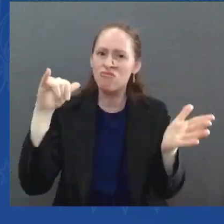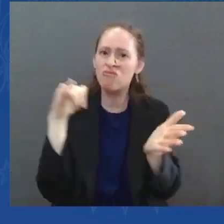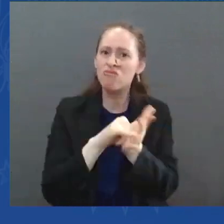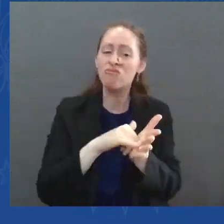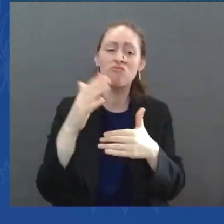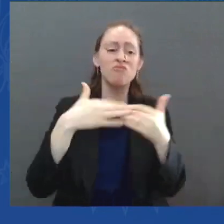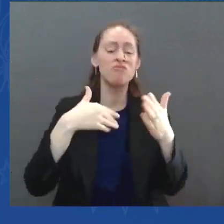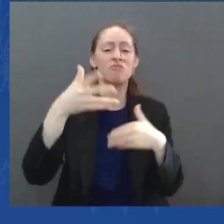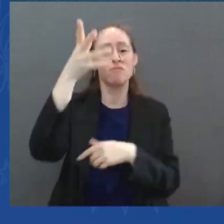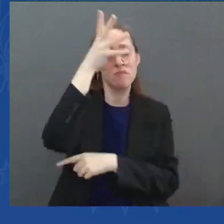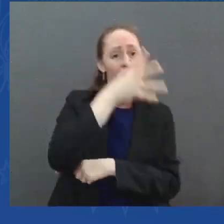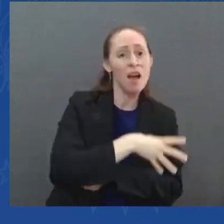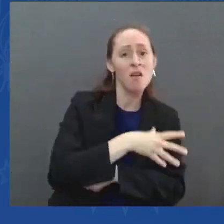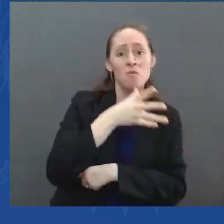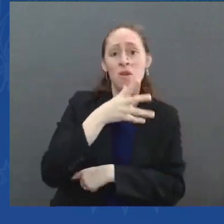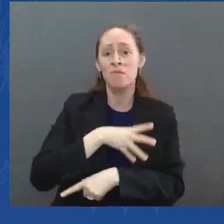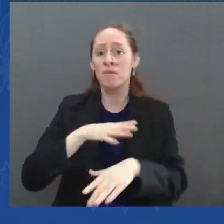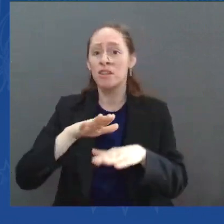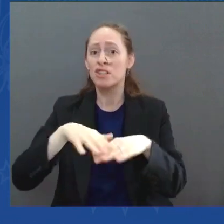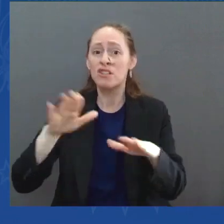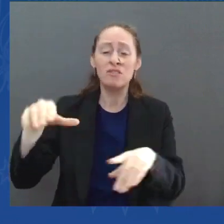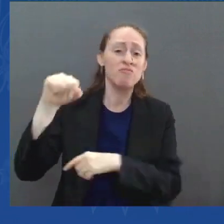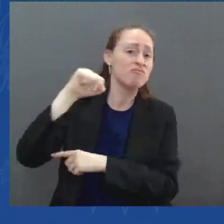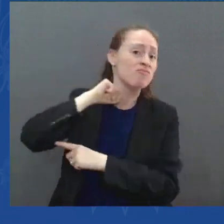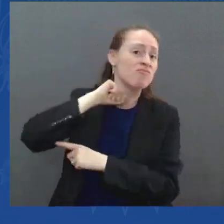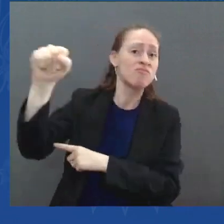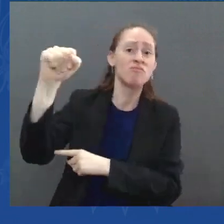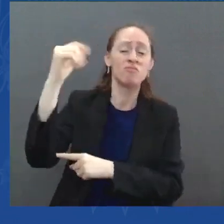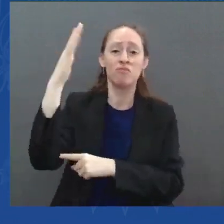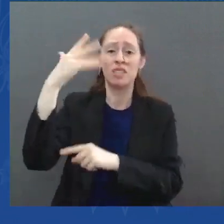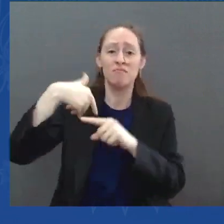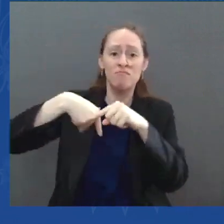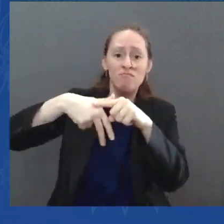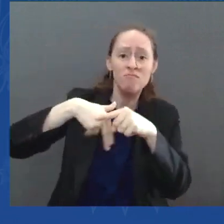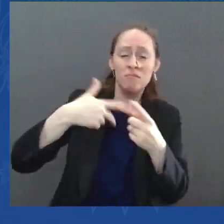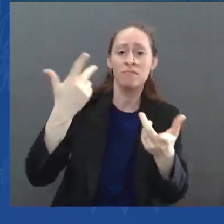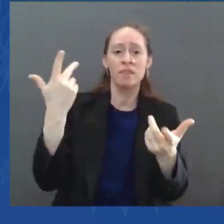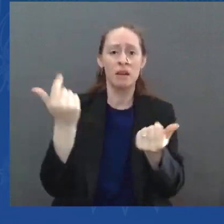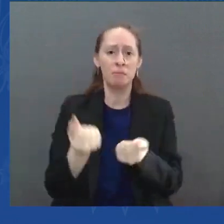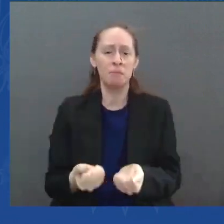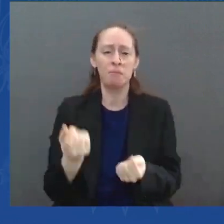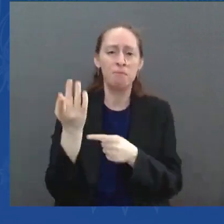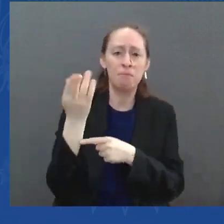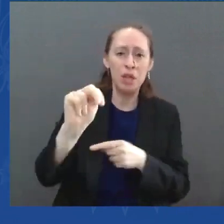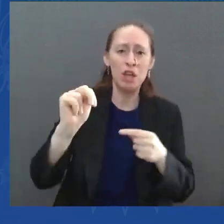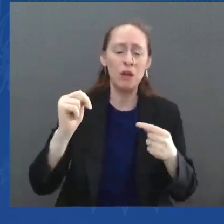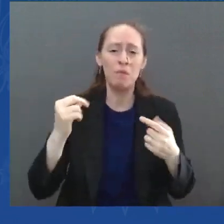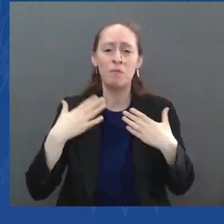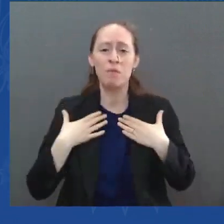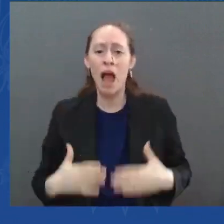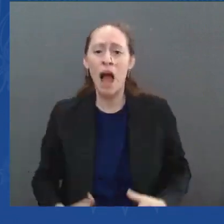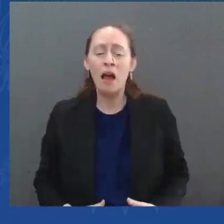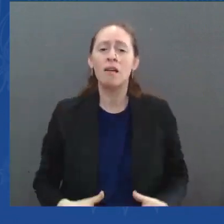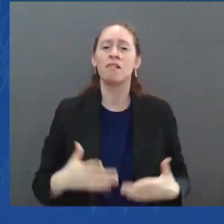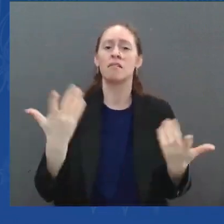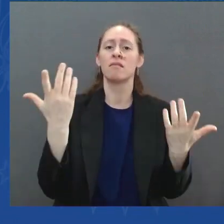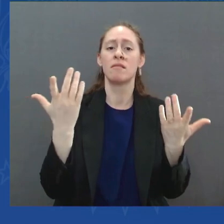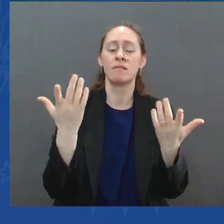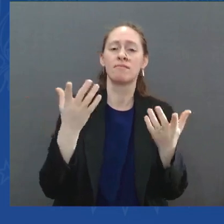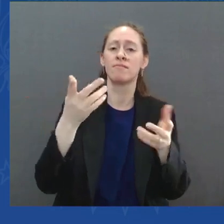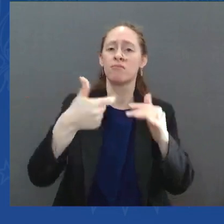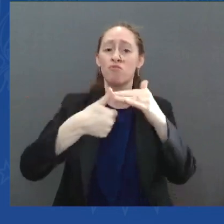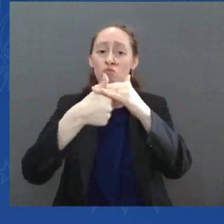Trying to vote, trying to go to school, trying to own a business, or preach the gospel. False